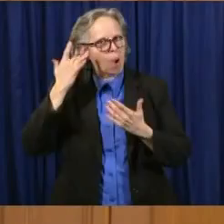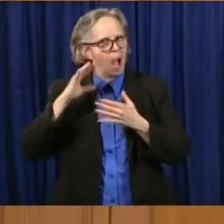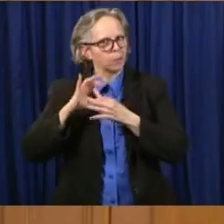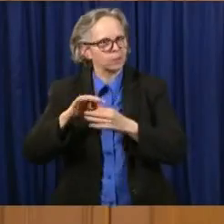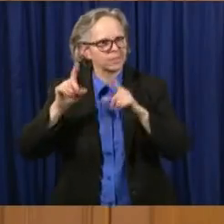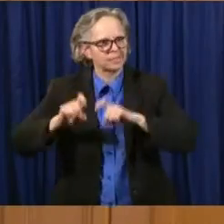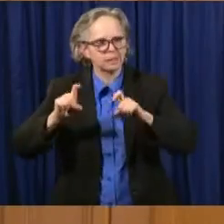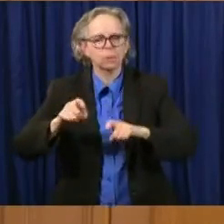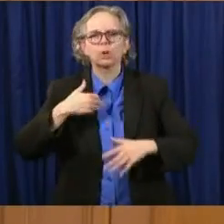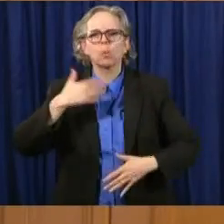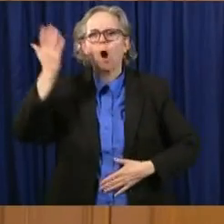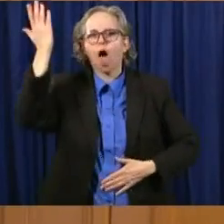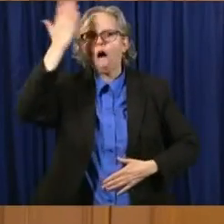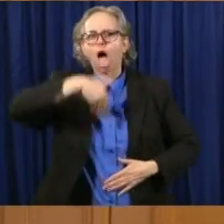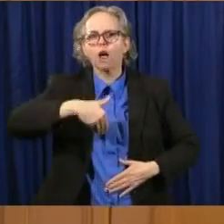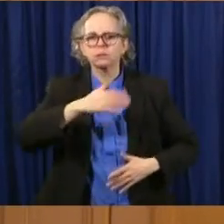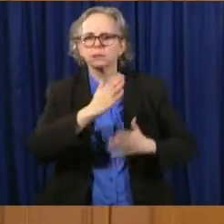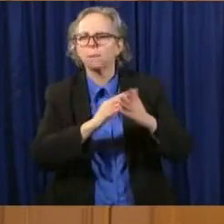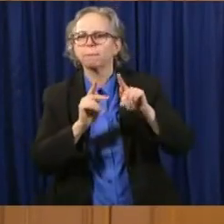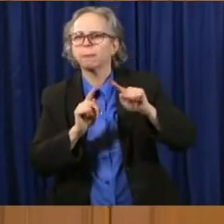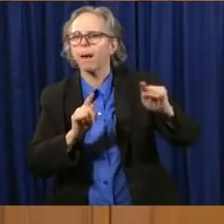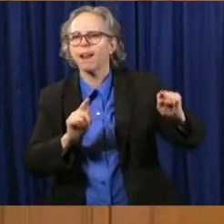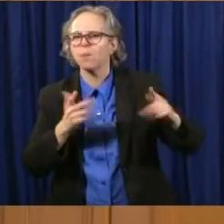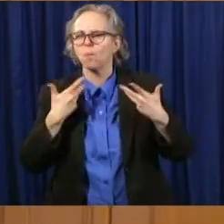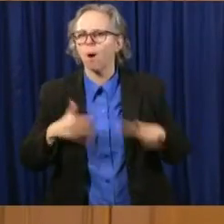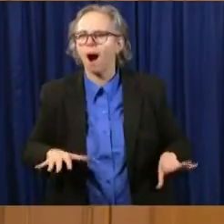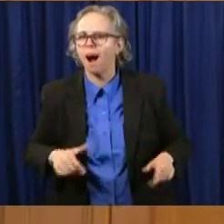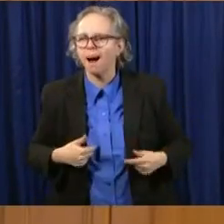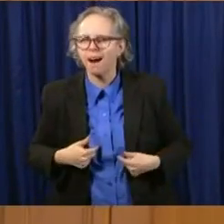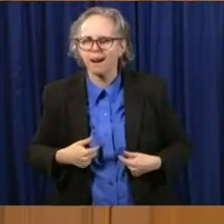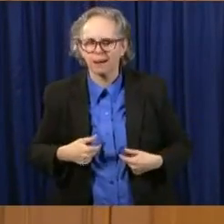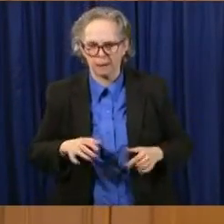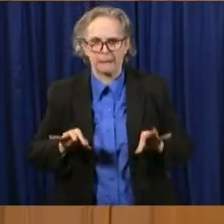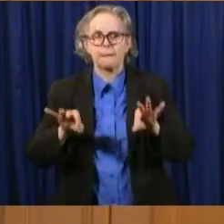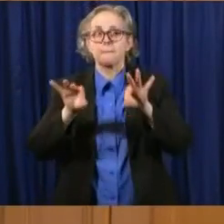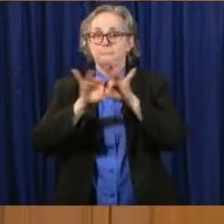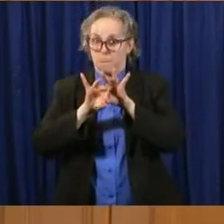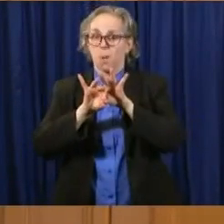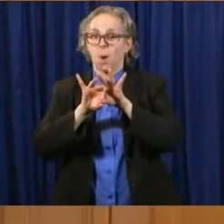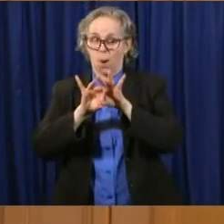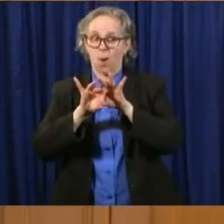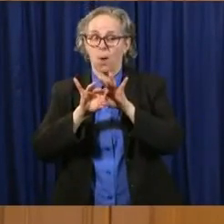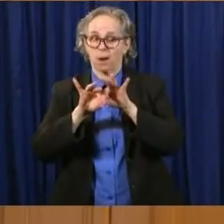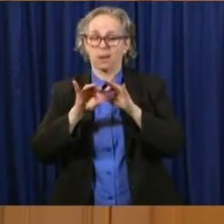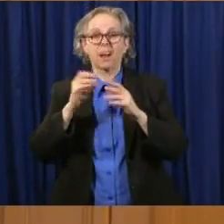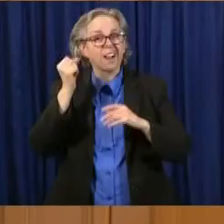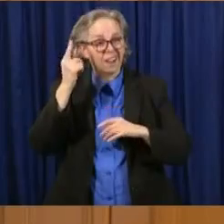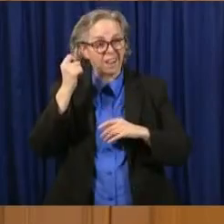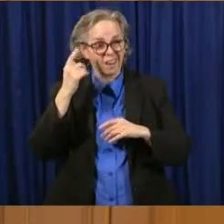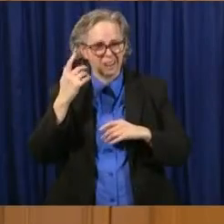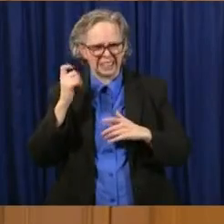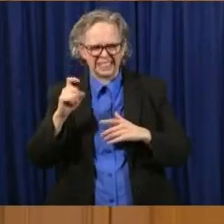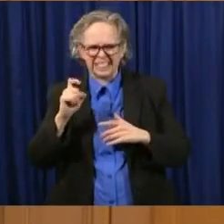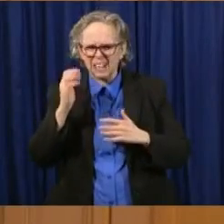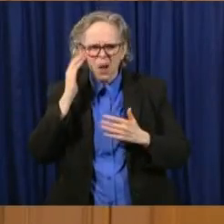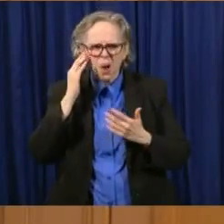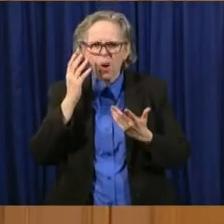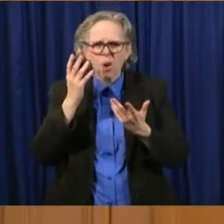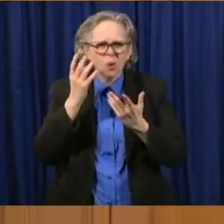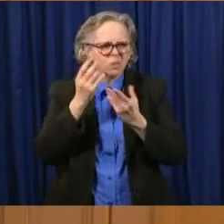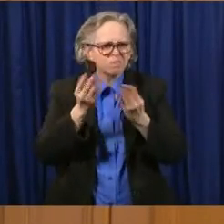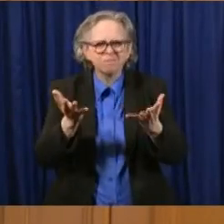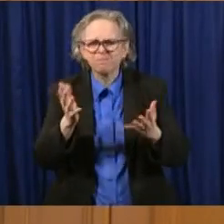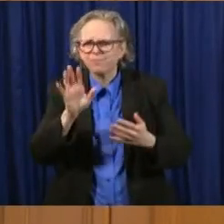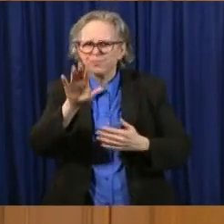people fall behind. So that's a very, very important distinction. Also, I need to tell folks out there that our testing